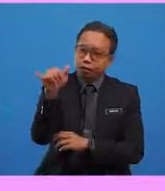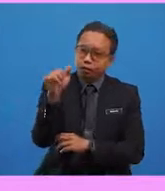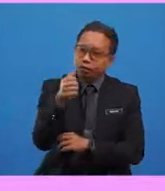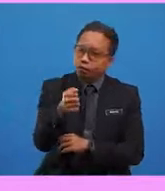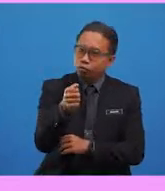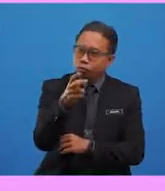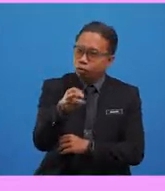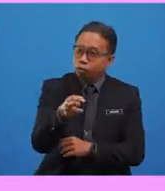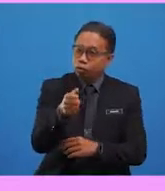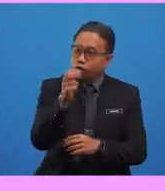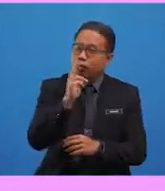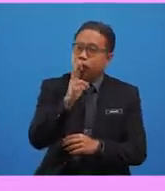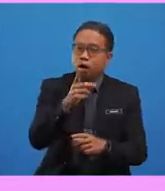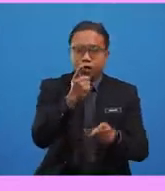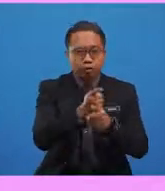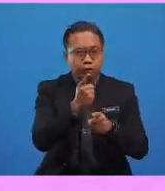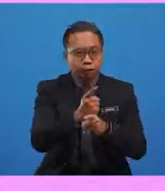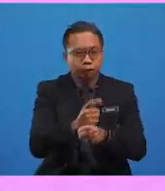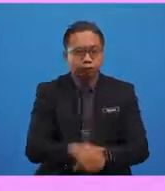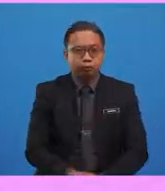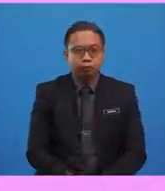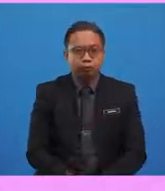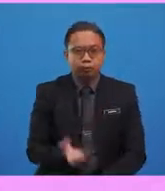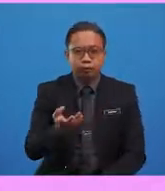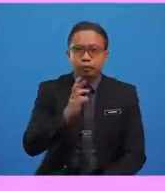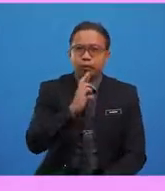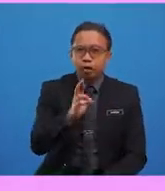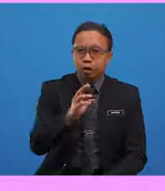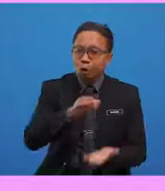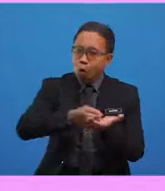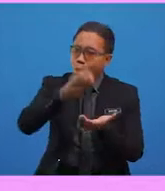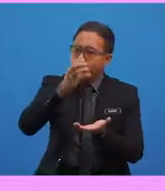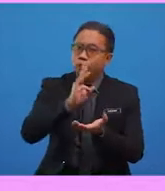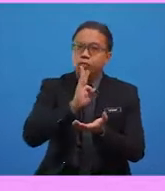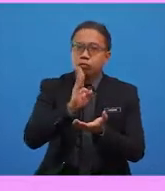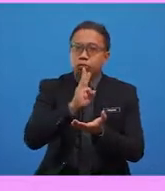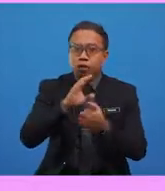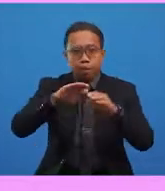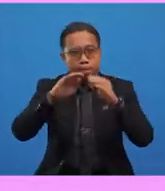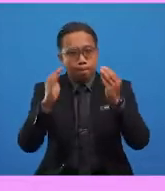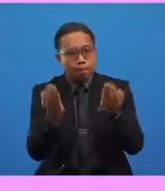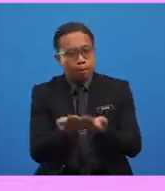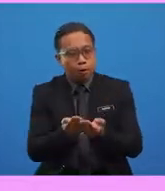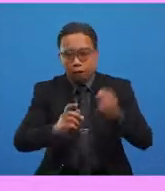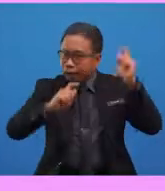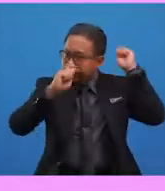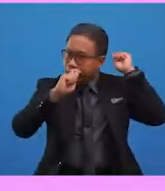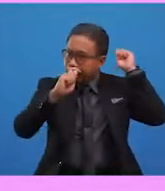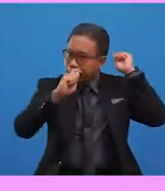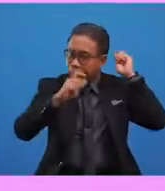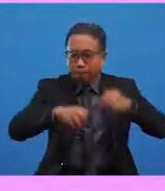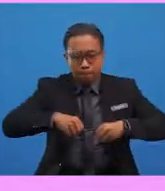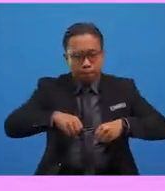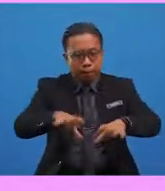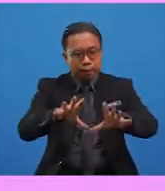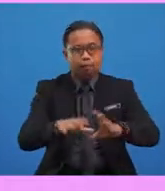you are absolutely correct. They are water bottle, ball, cap and mat.